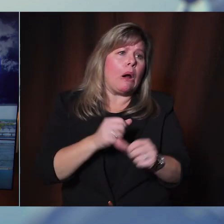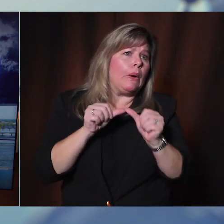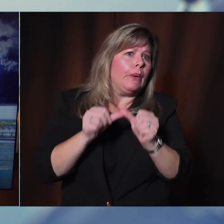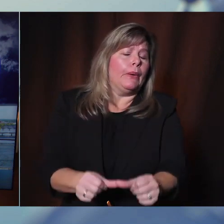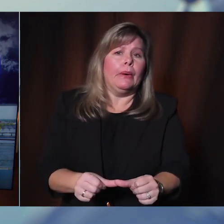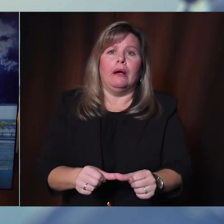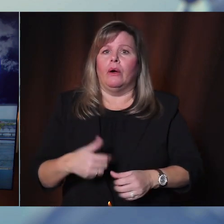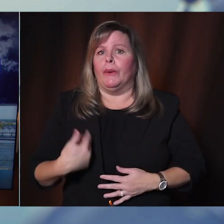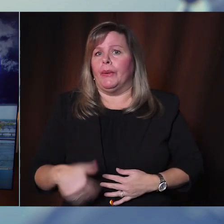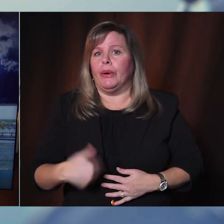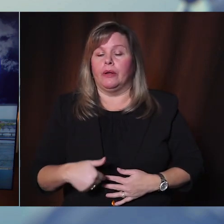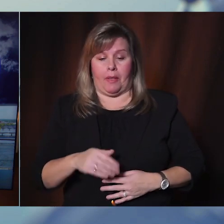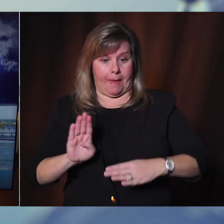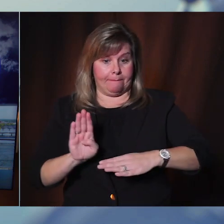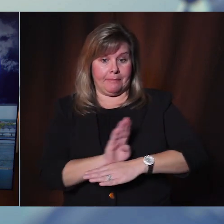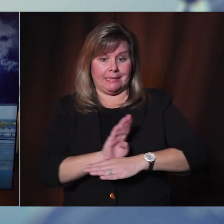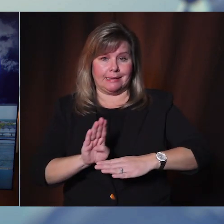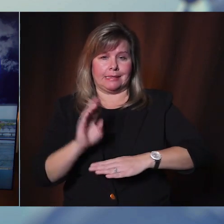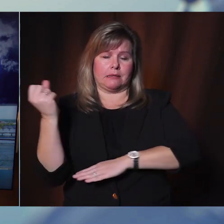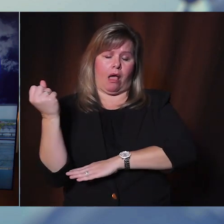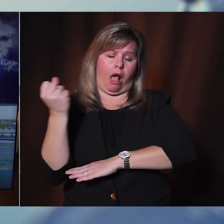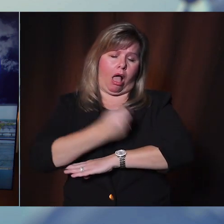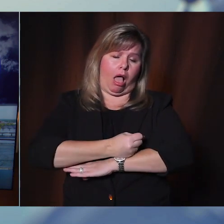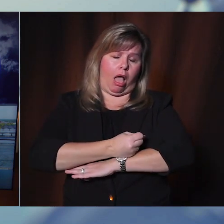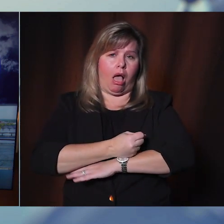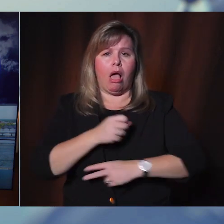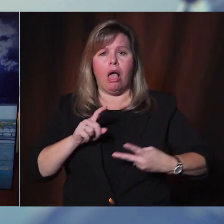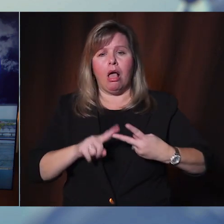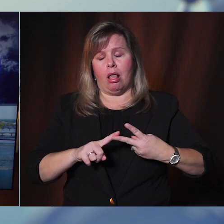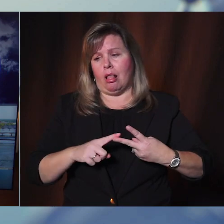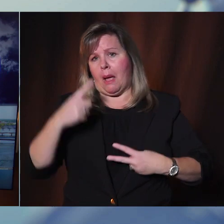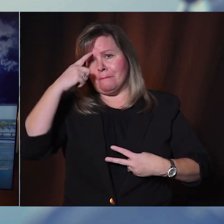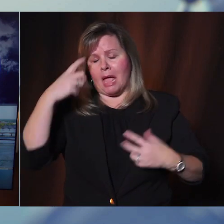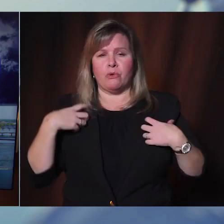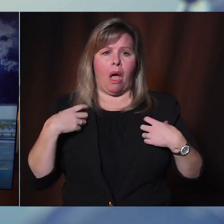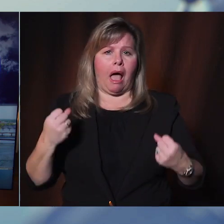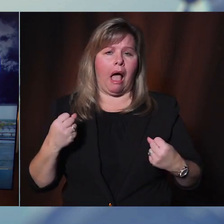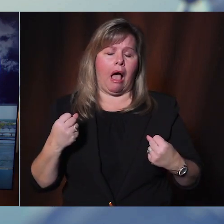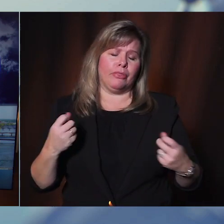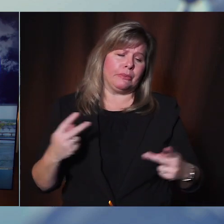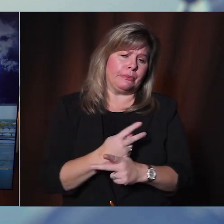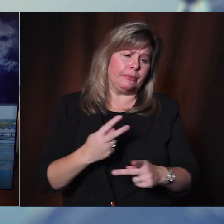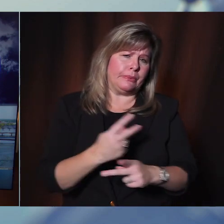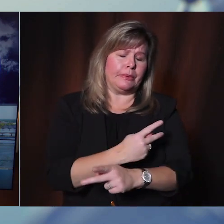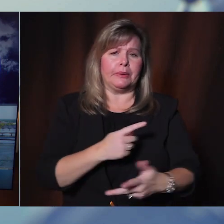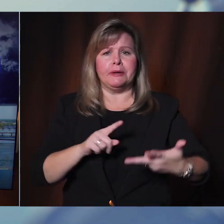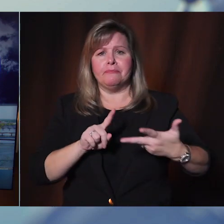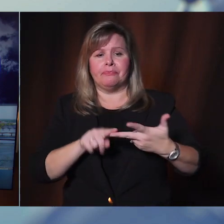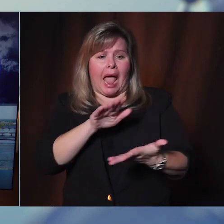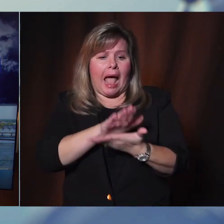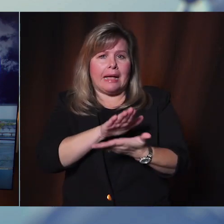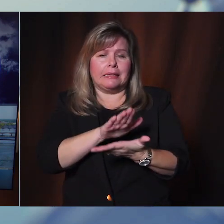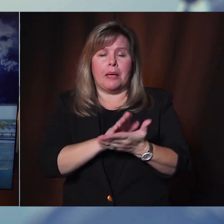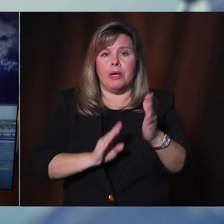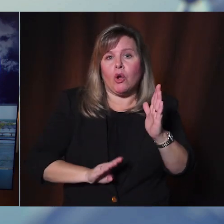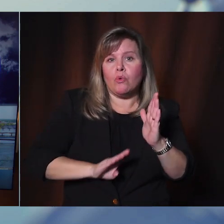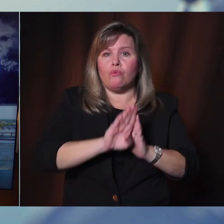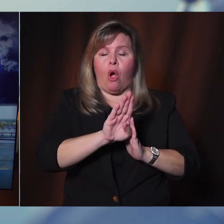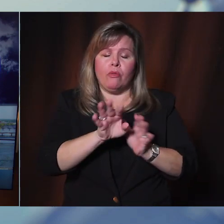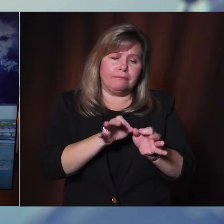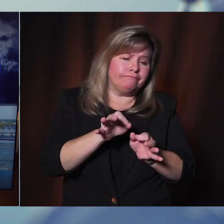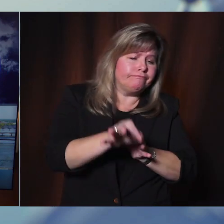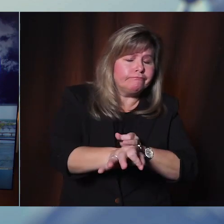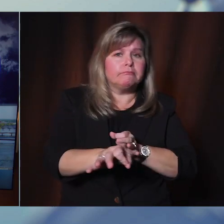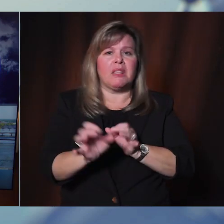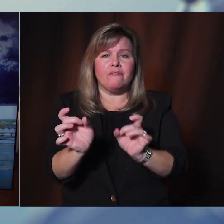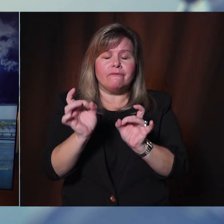We've also seen businesses fail, mental health crises worsen, academic growth delayed, violence increase, and our